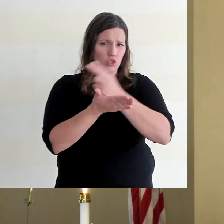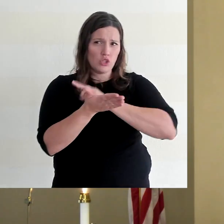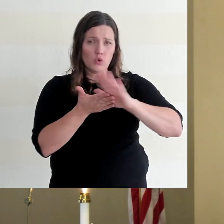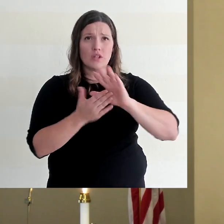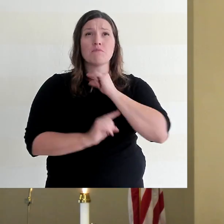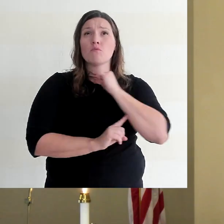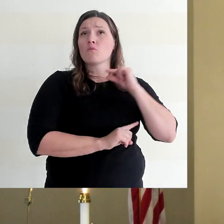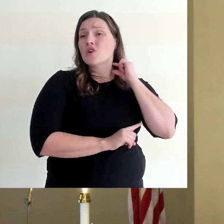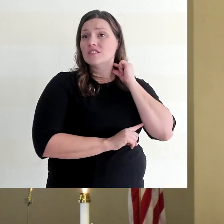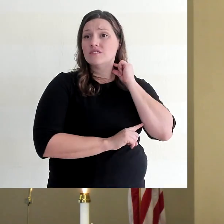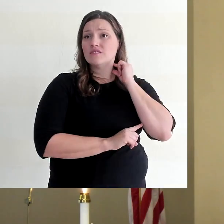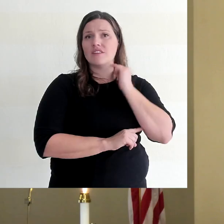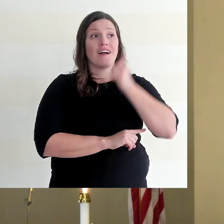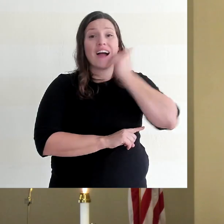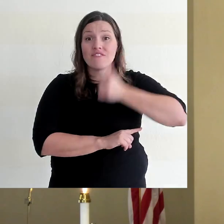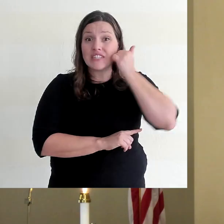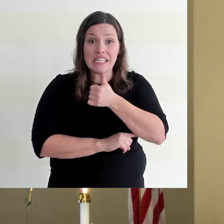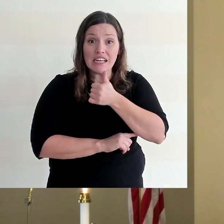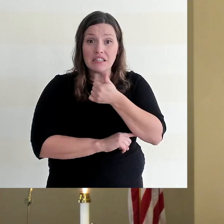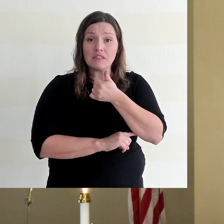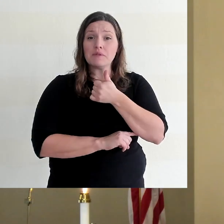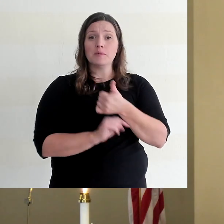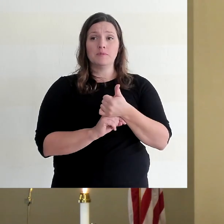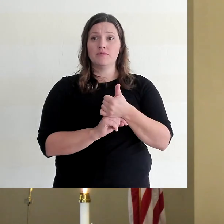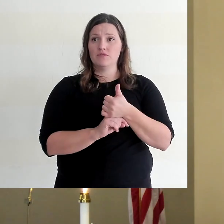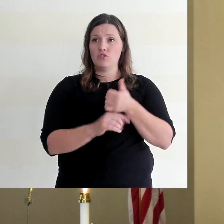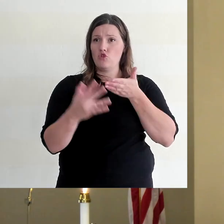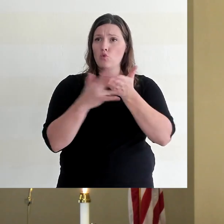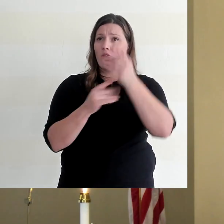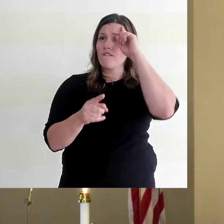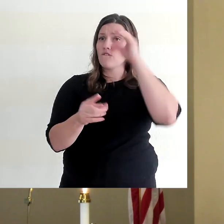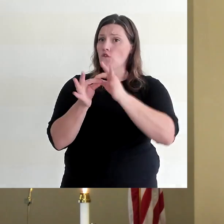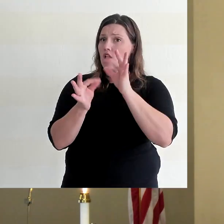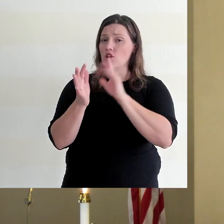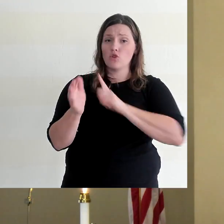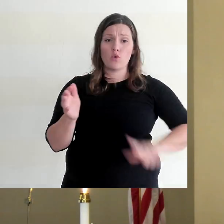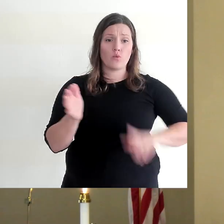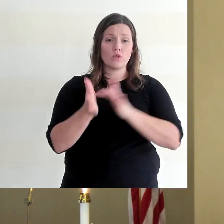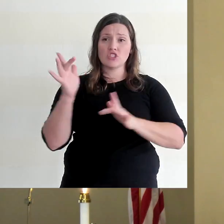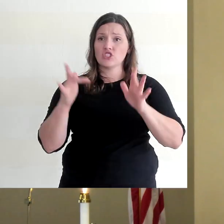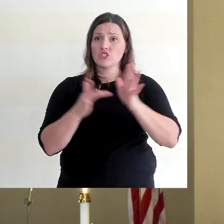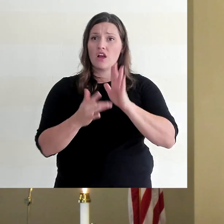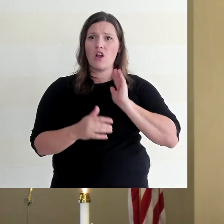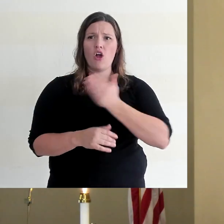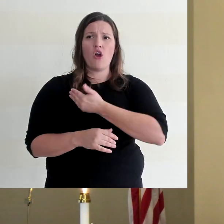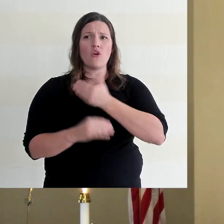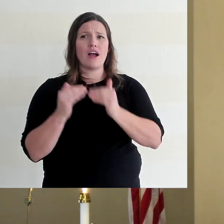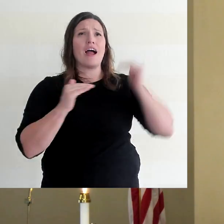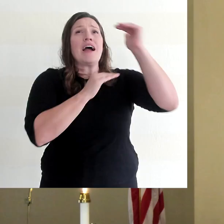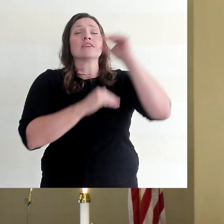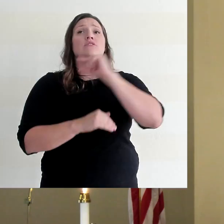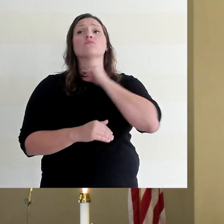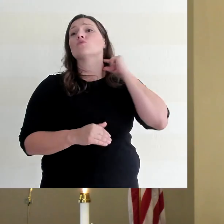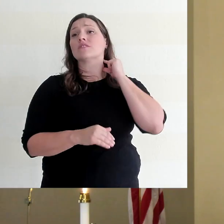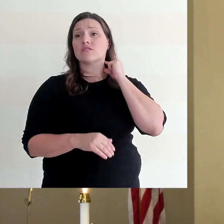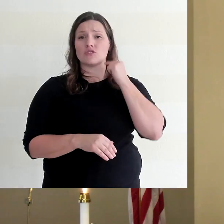holy priest every single day. Through faith in the Lord Jesus Christ, our great high